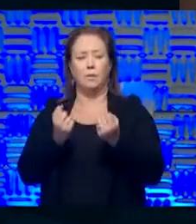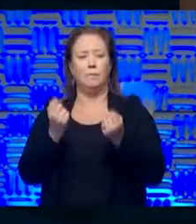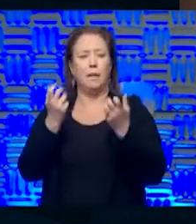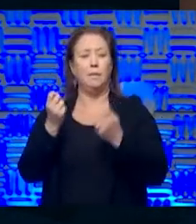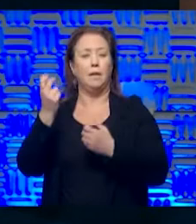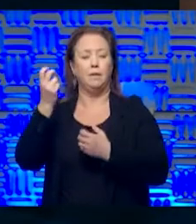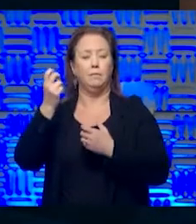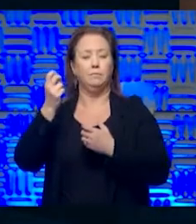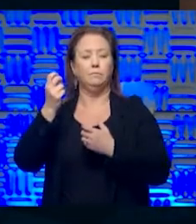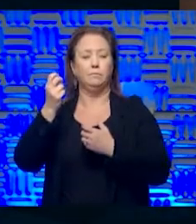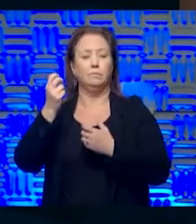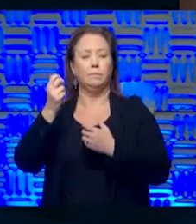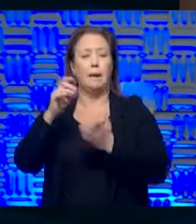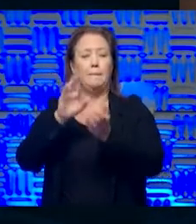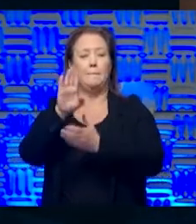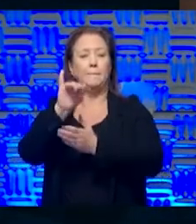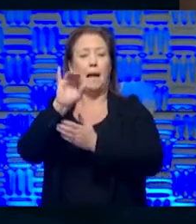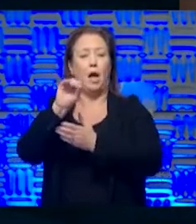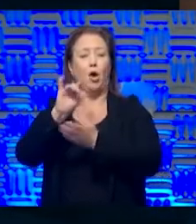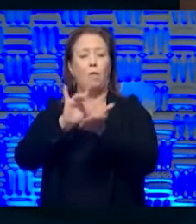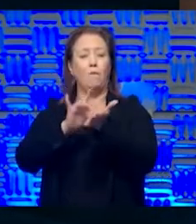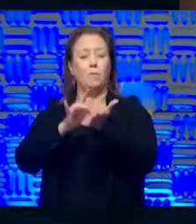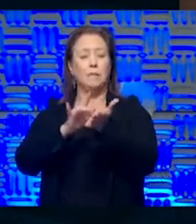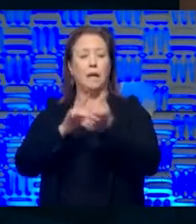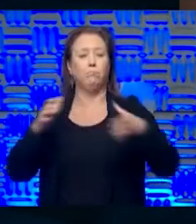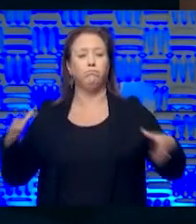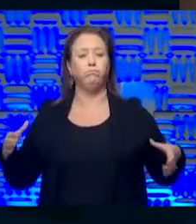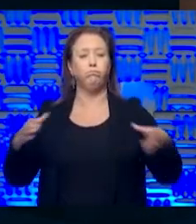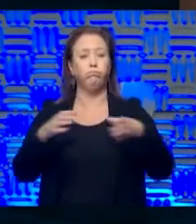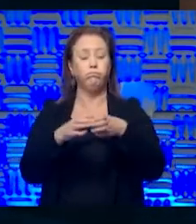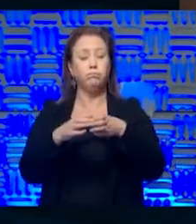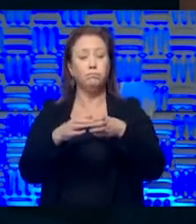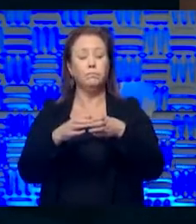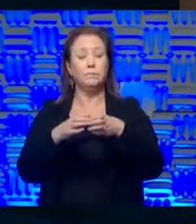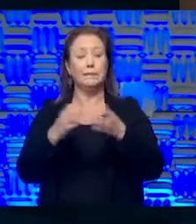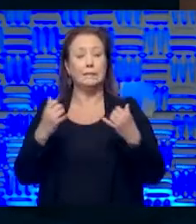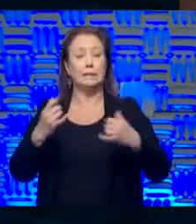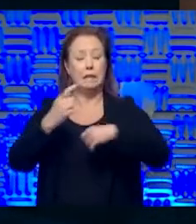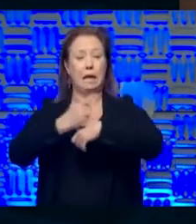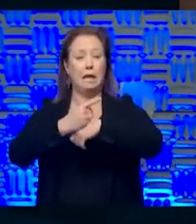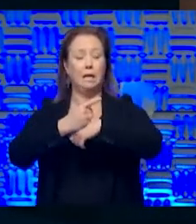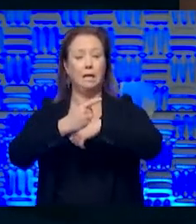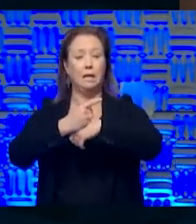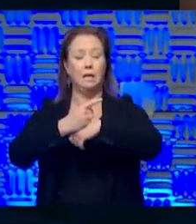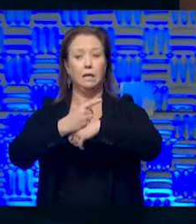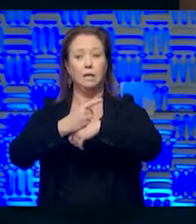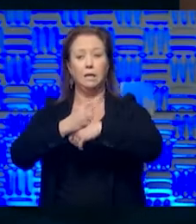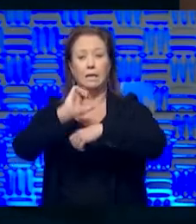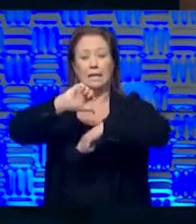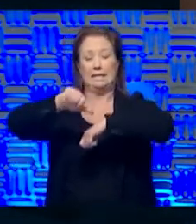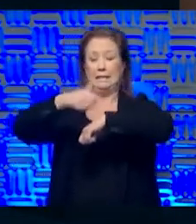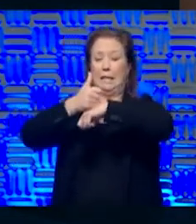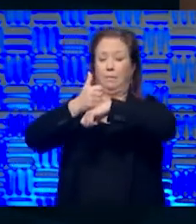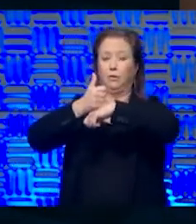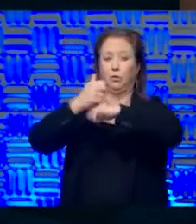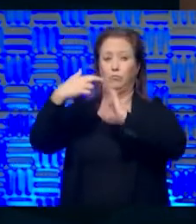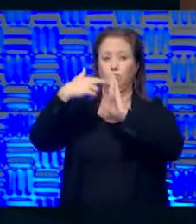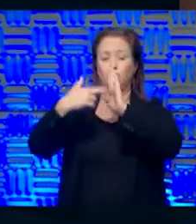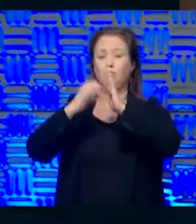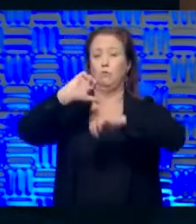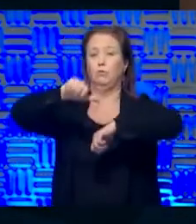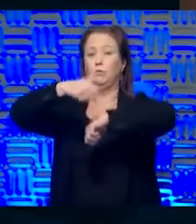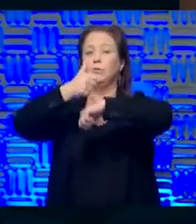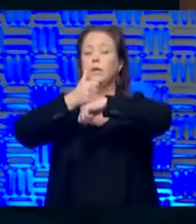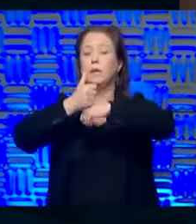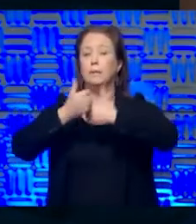biopharmaceutical companies, uh, pooling their resources today, uh, and, uh, protocols to move